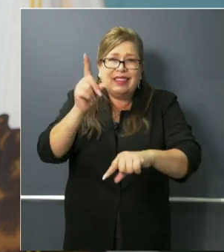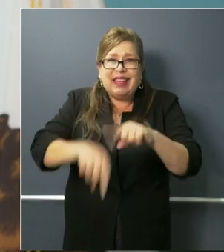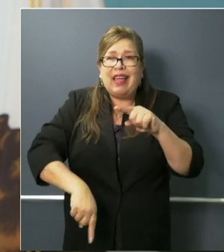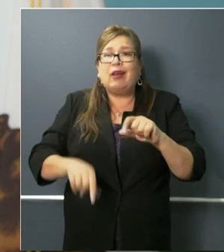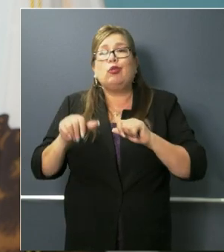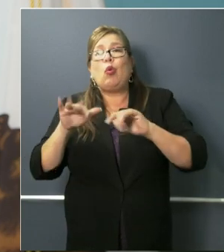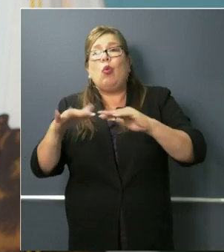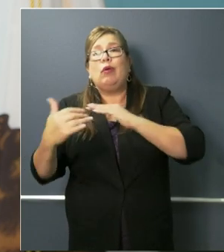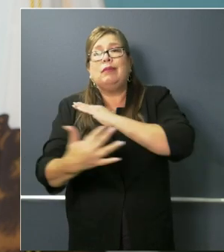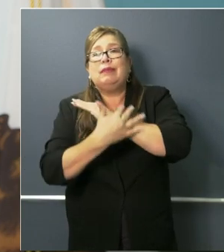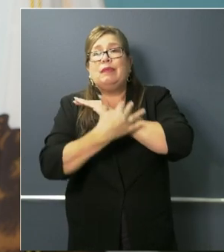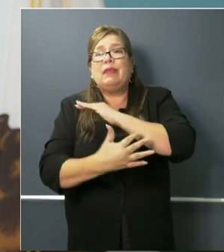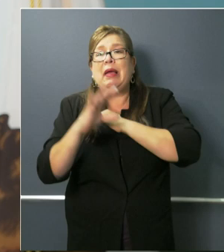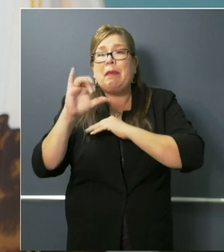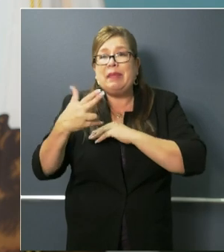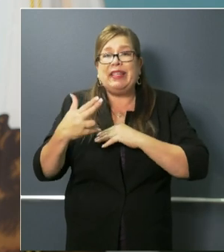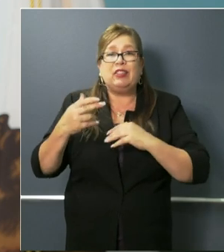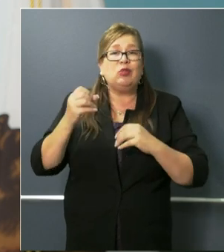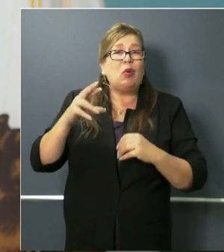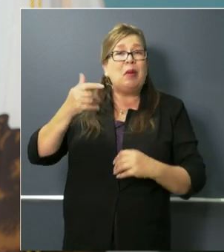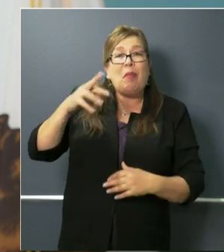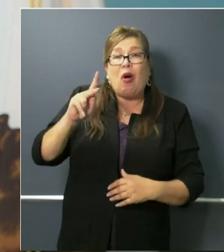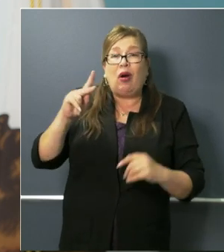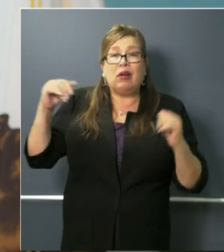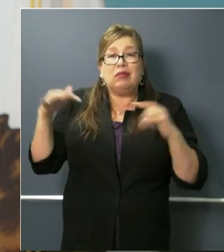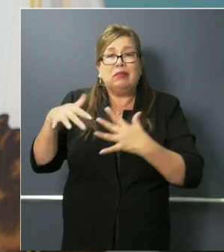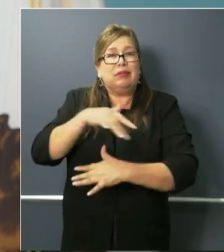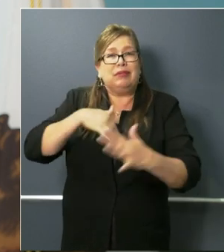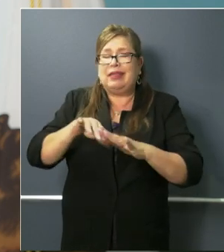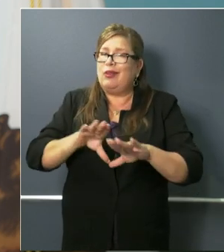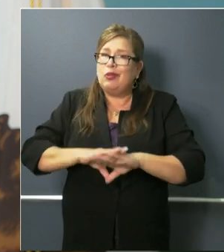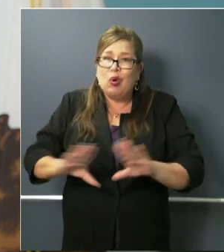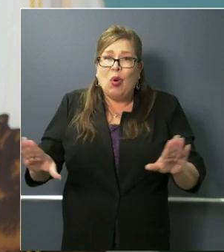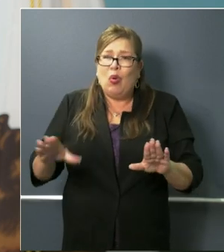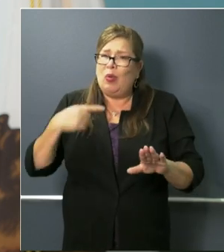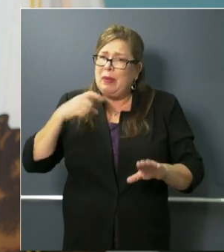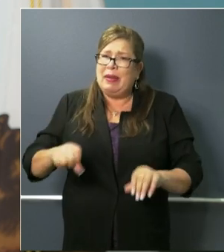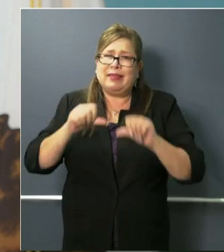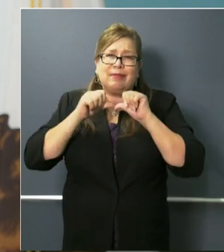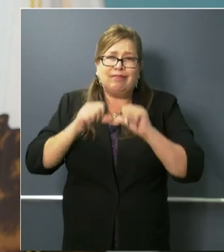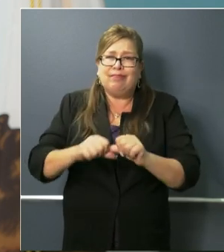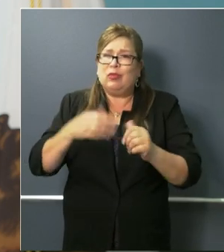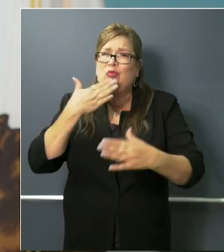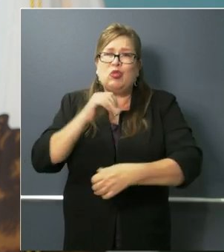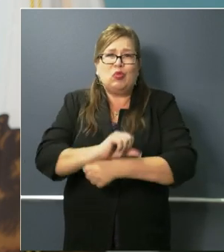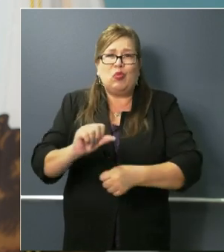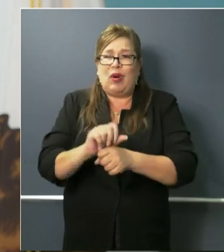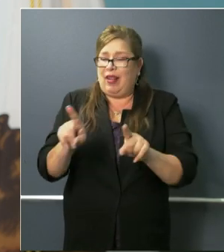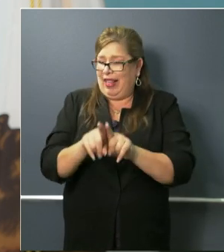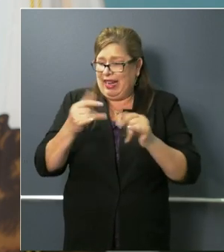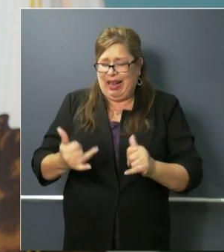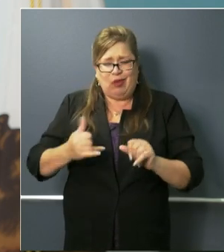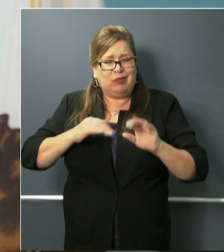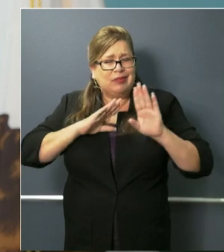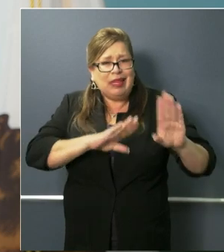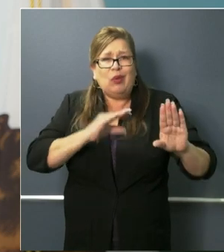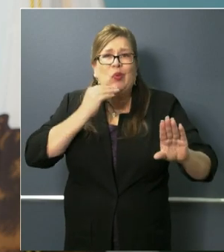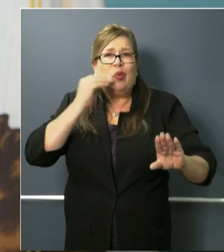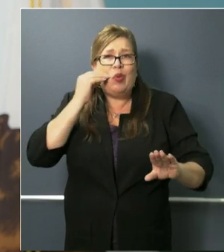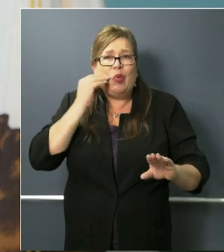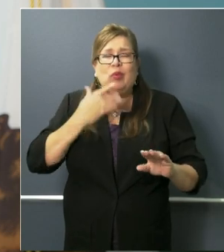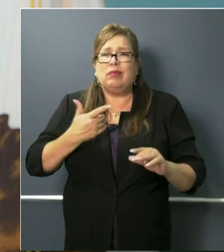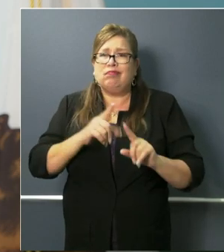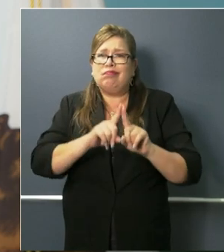the beaches and our parks. Uh let's hold the line. Let's keep doing the good work that we've done so far in the state of California. Keep those